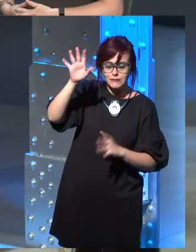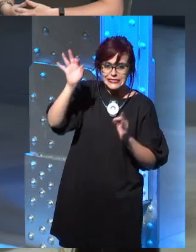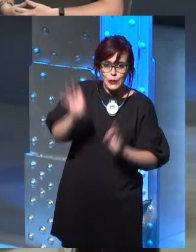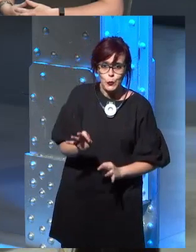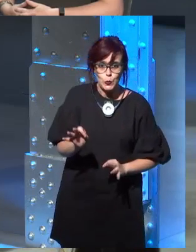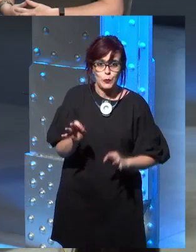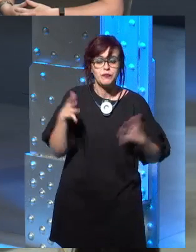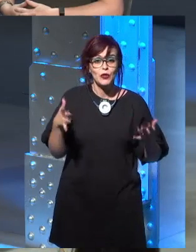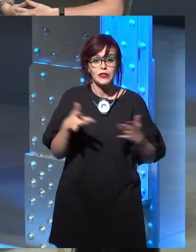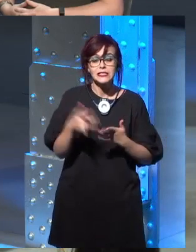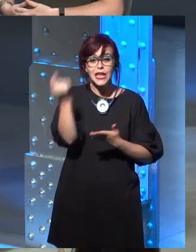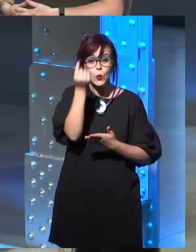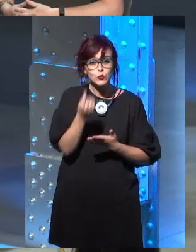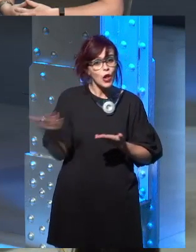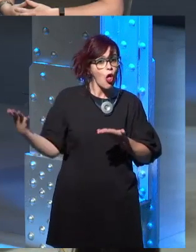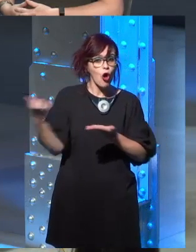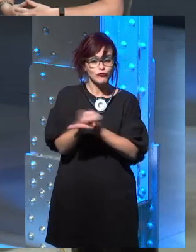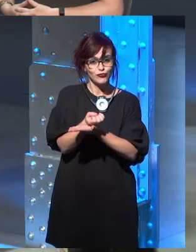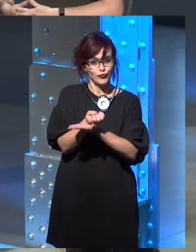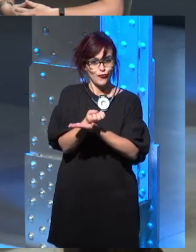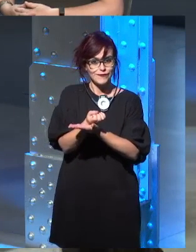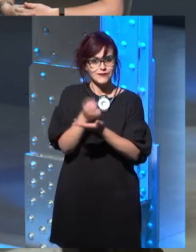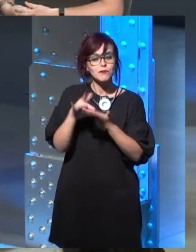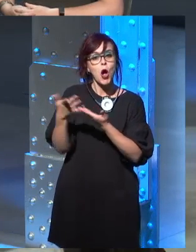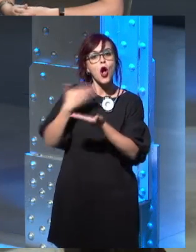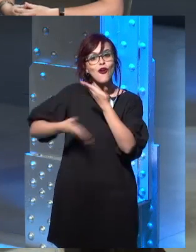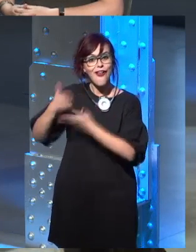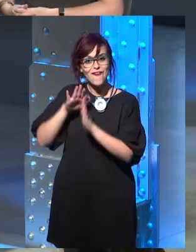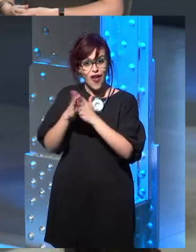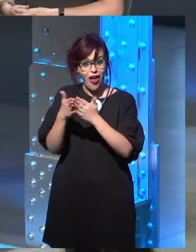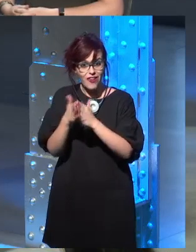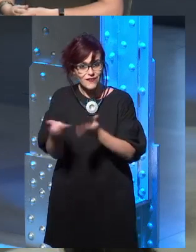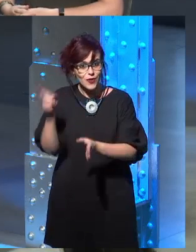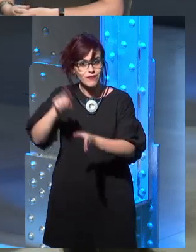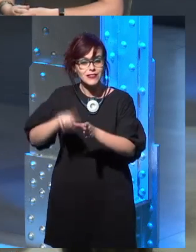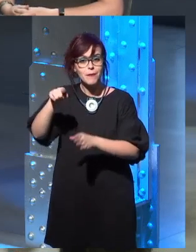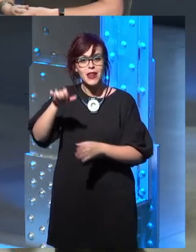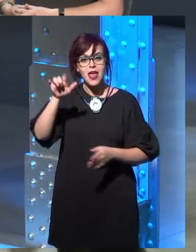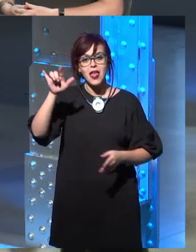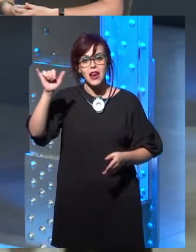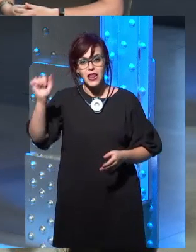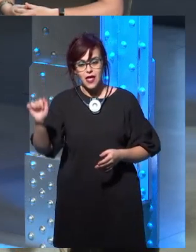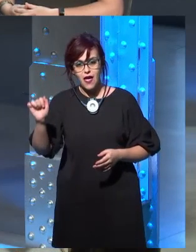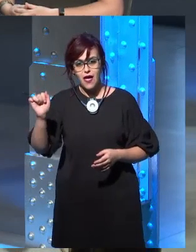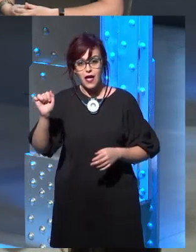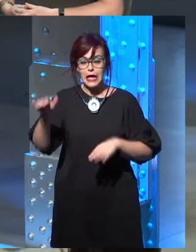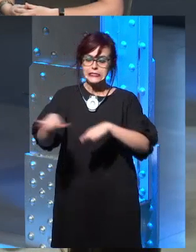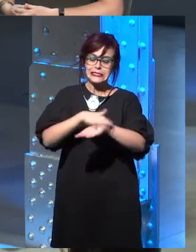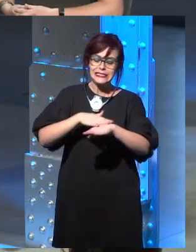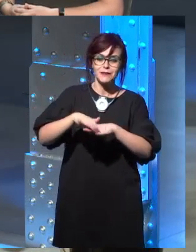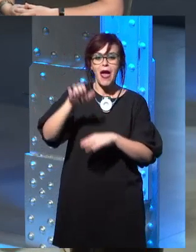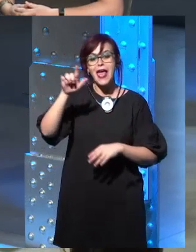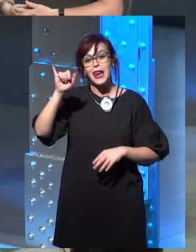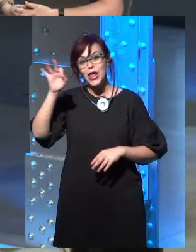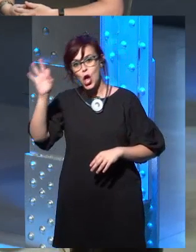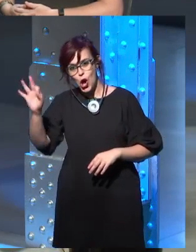if you have a look, you will see the quality of his work. So all these illustrators have been working in the publishing of this